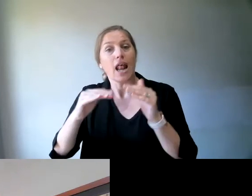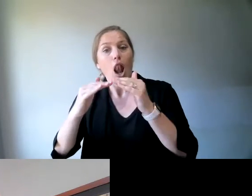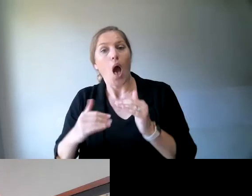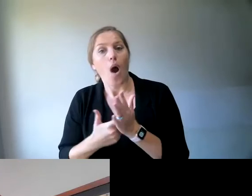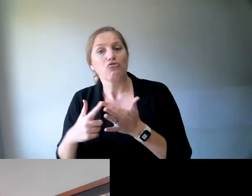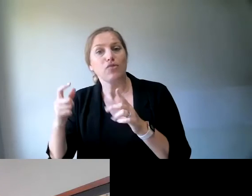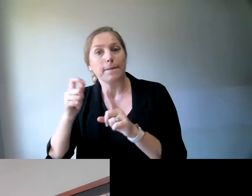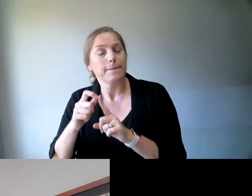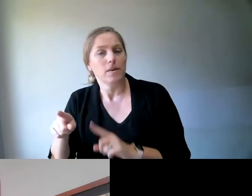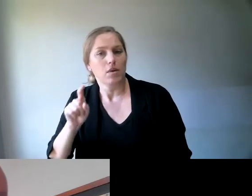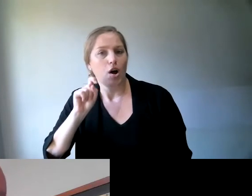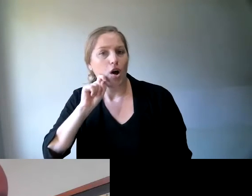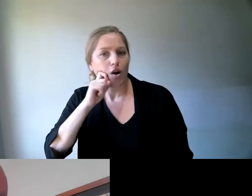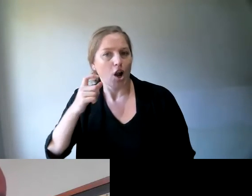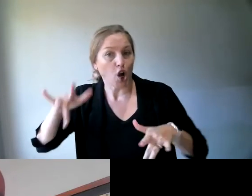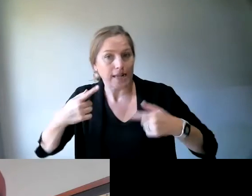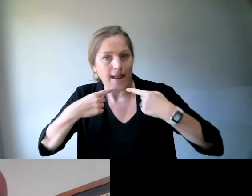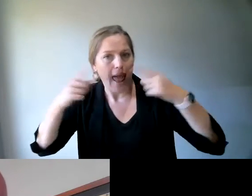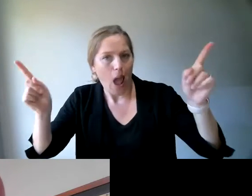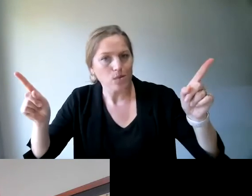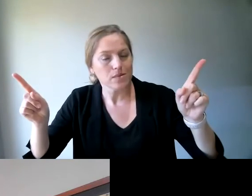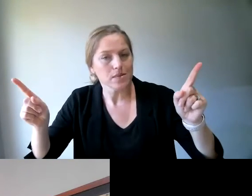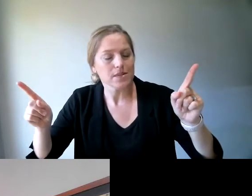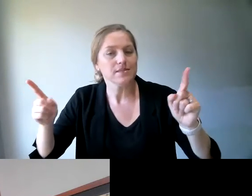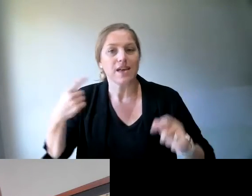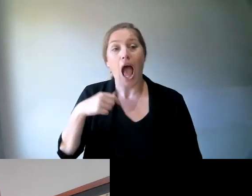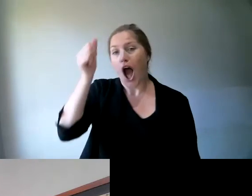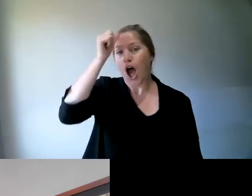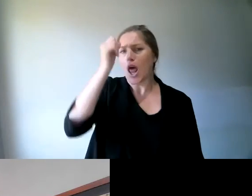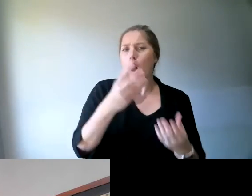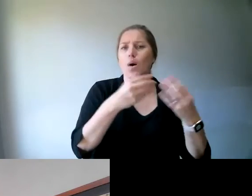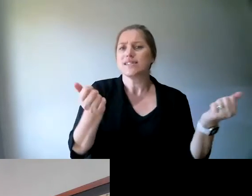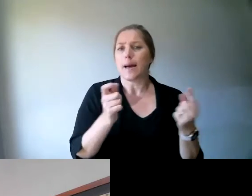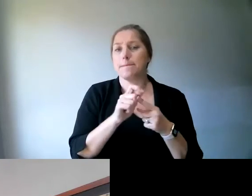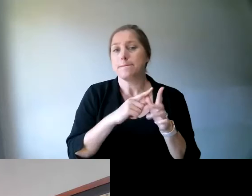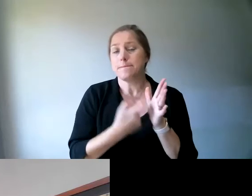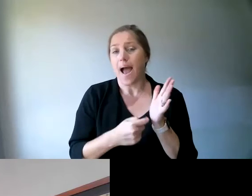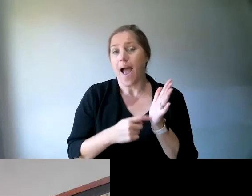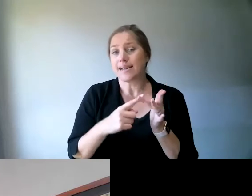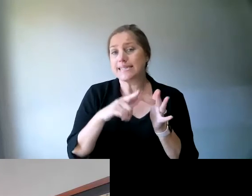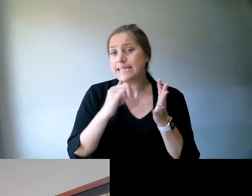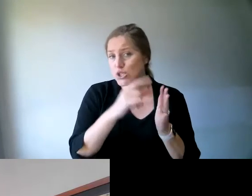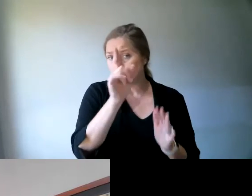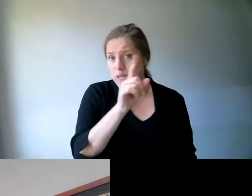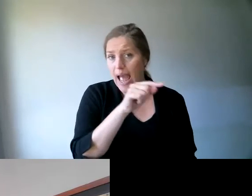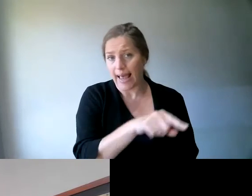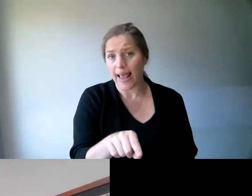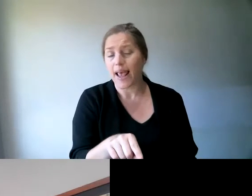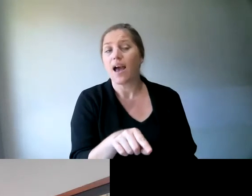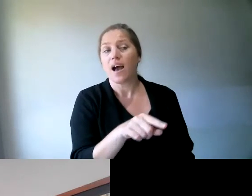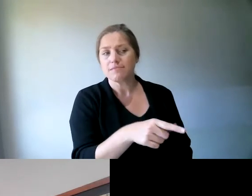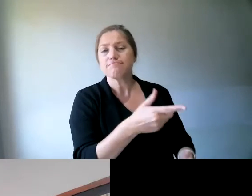So some parties, and I noticed today I was chit chatting with Fiona, who's on our campaign